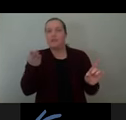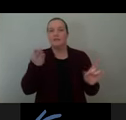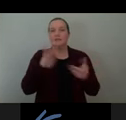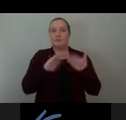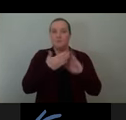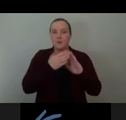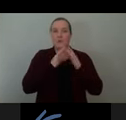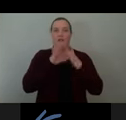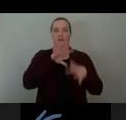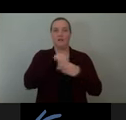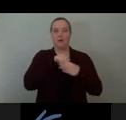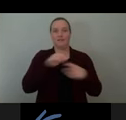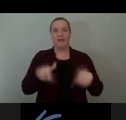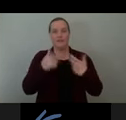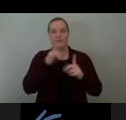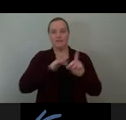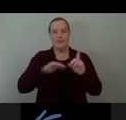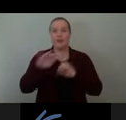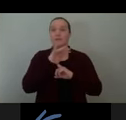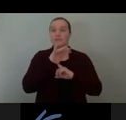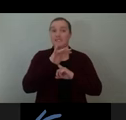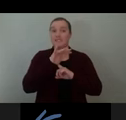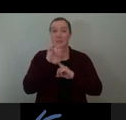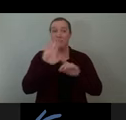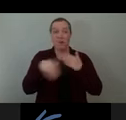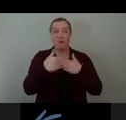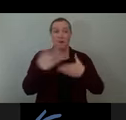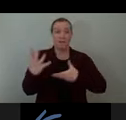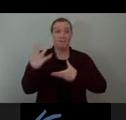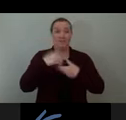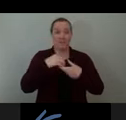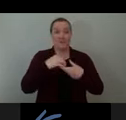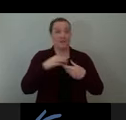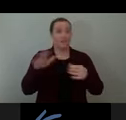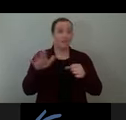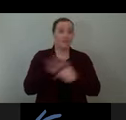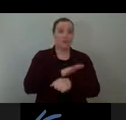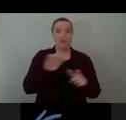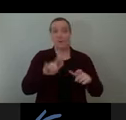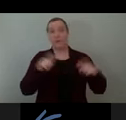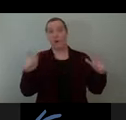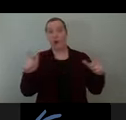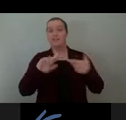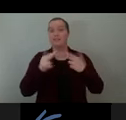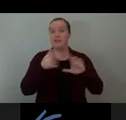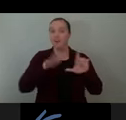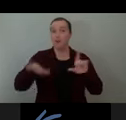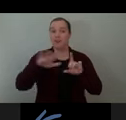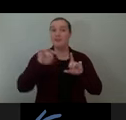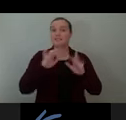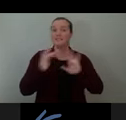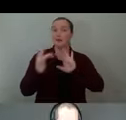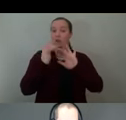that are part of a whole much larger through the neighbourhood, revealing a network that really extends beyond